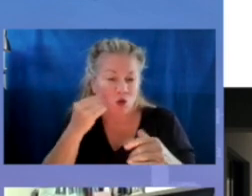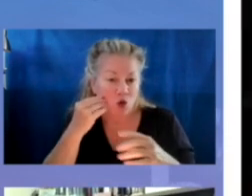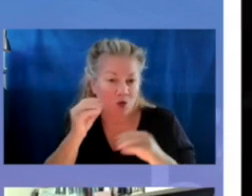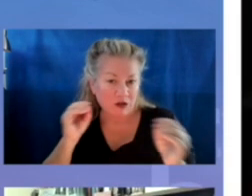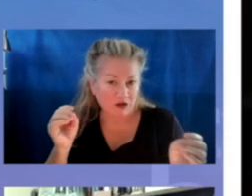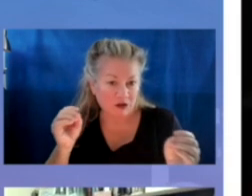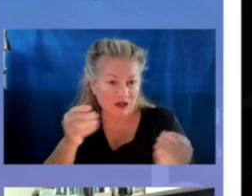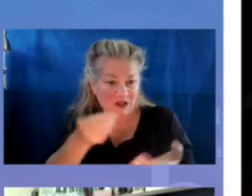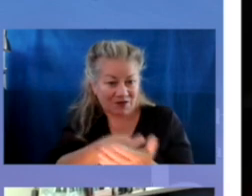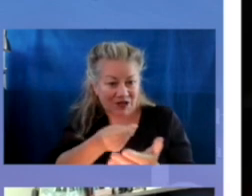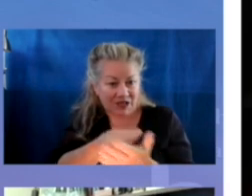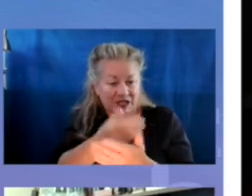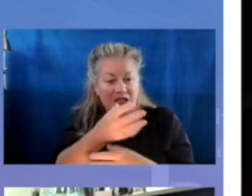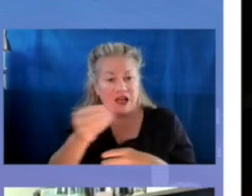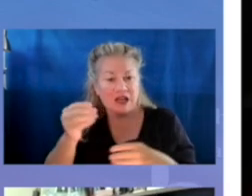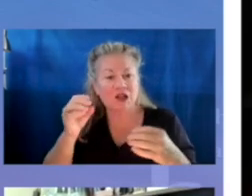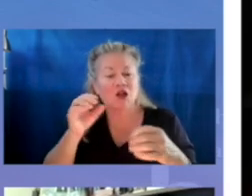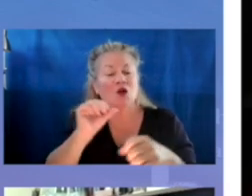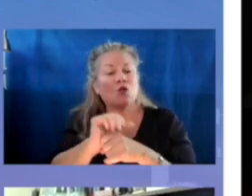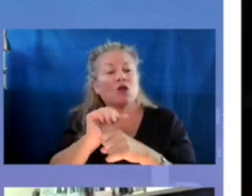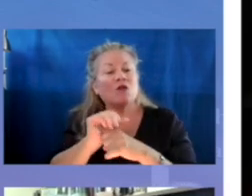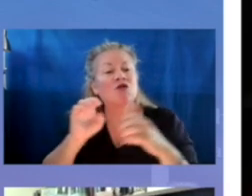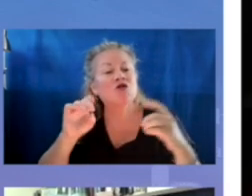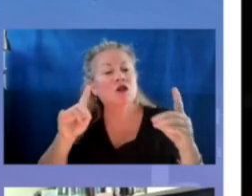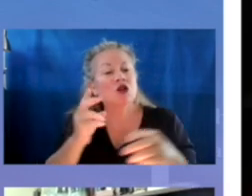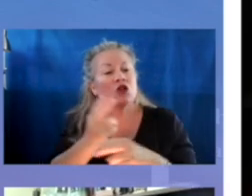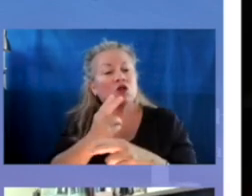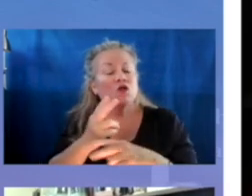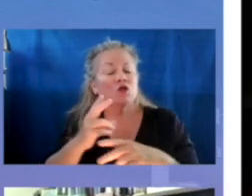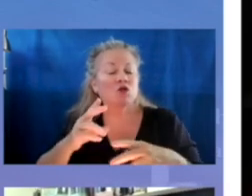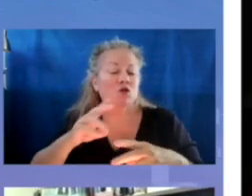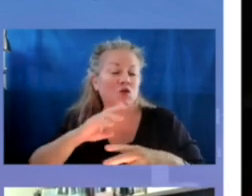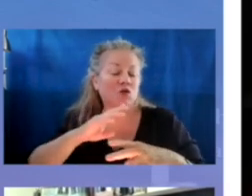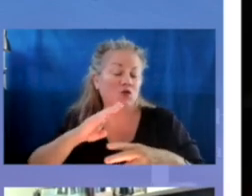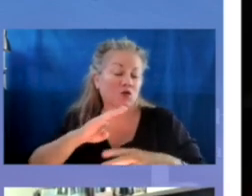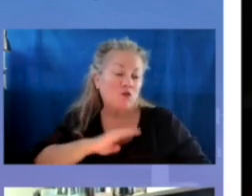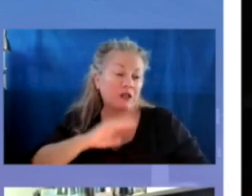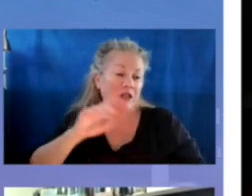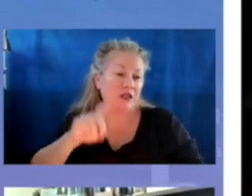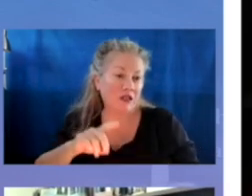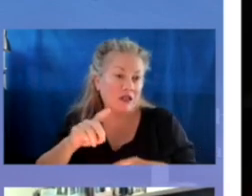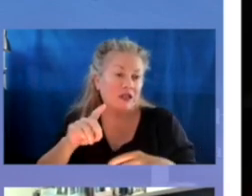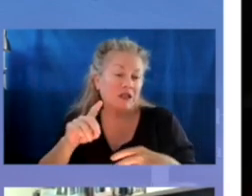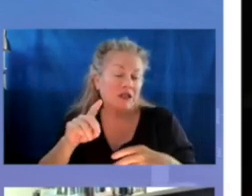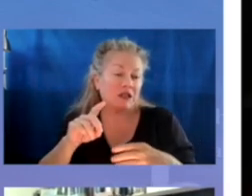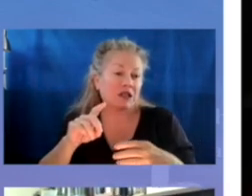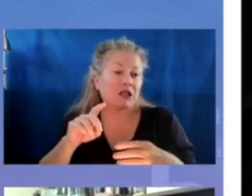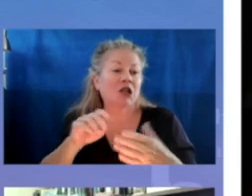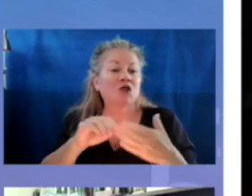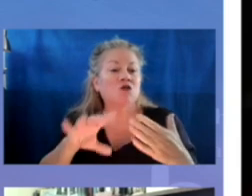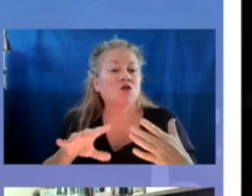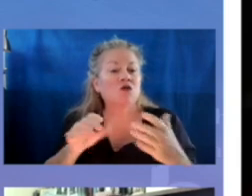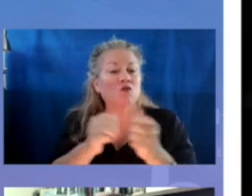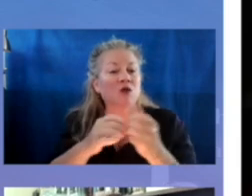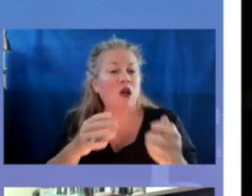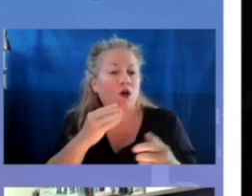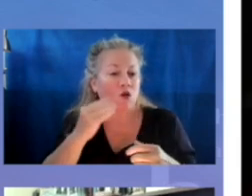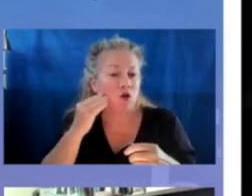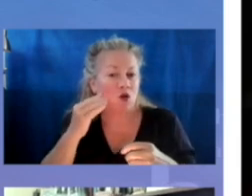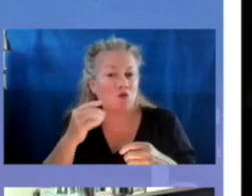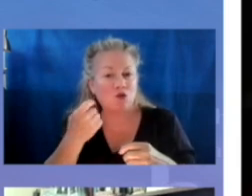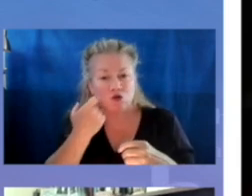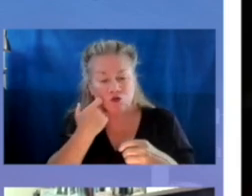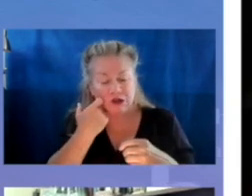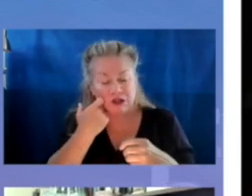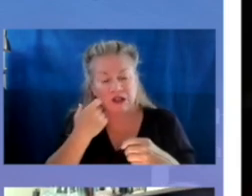This funding and the work of educators to use it to meet the needs of students experiencing homelessness was also featured very recently